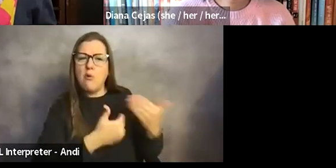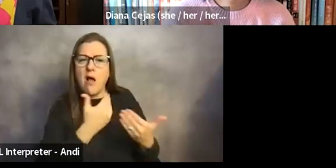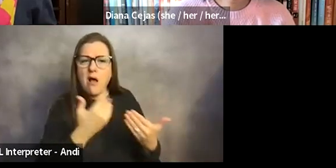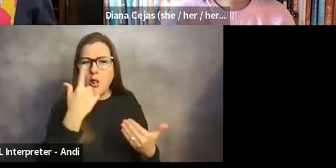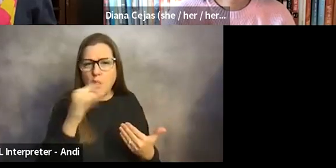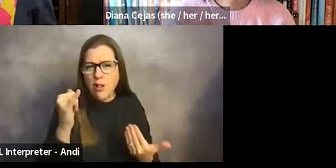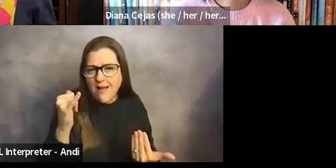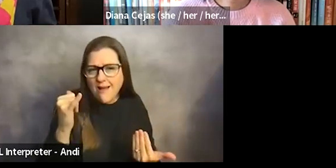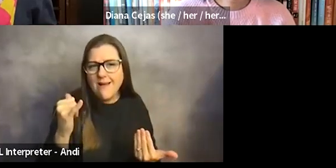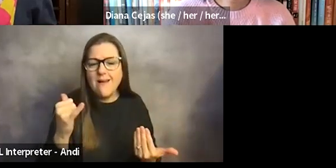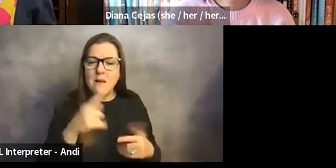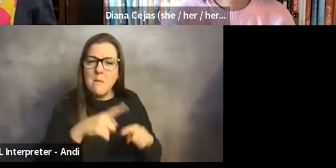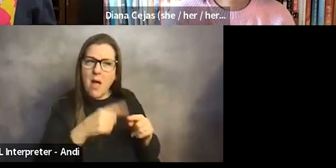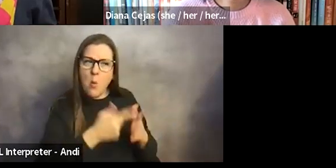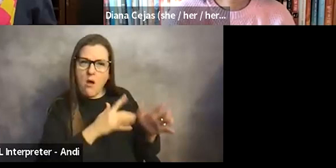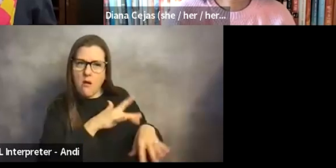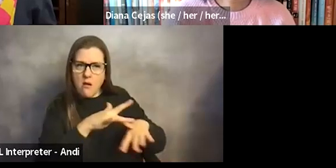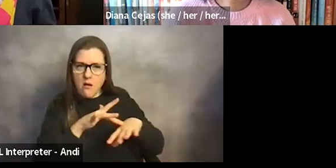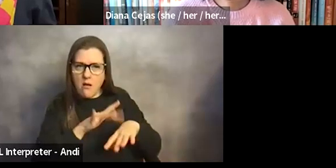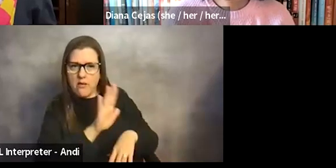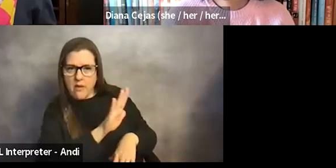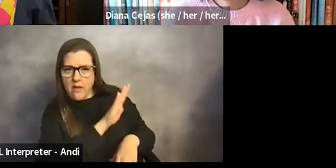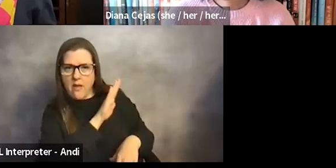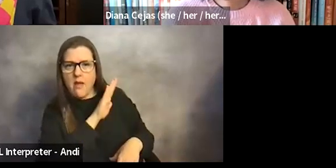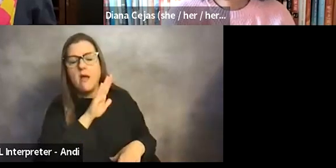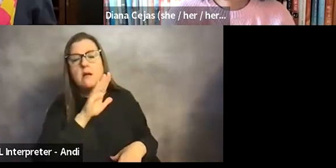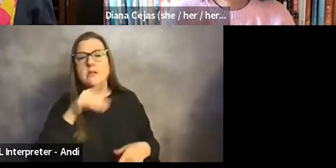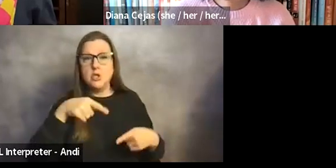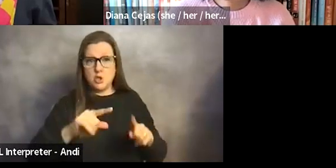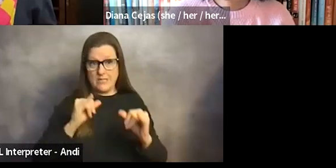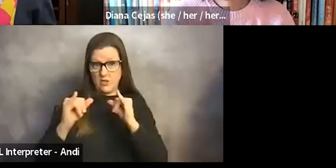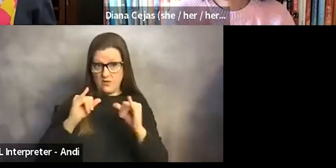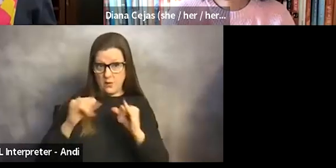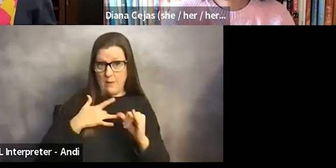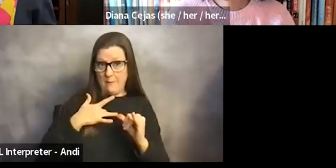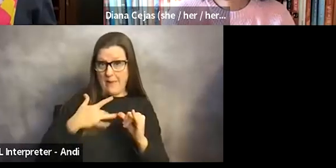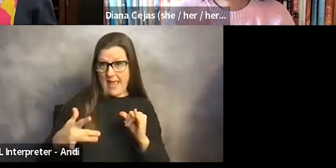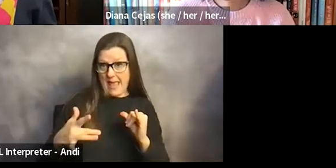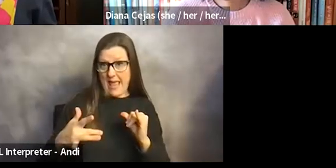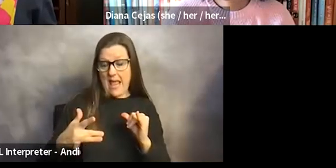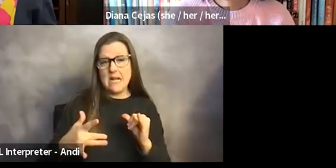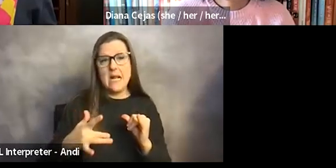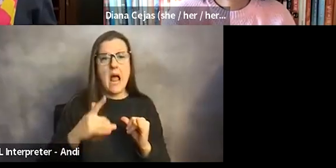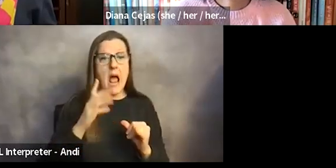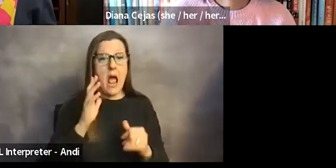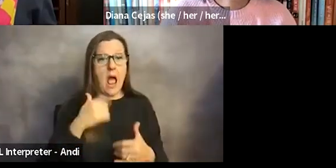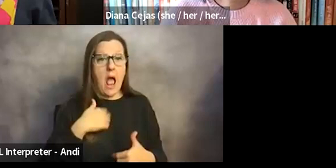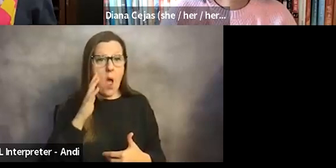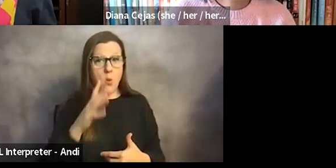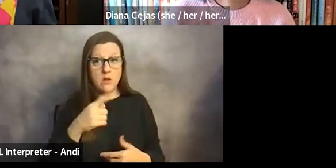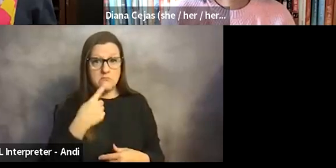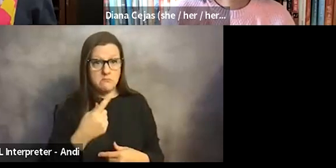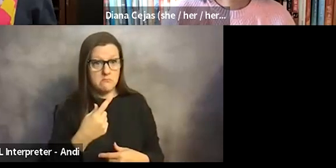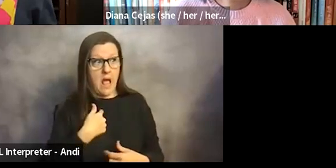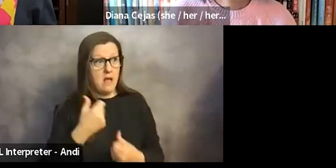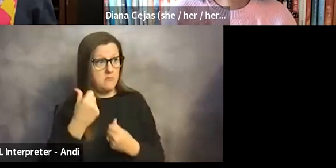like, depending on what's there. And during interviews, I usually couch things in terms of, you know, I have a great interest,